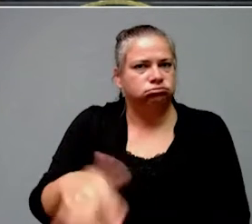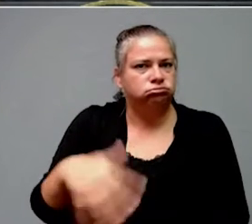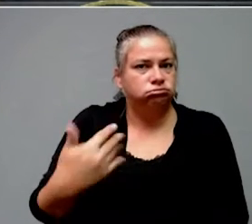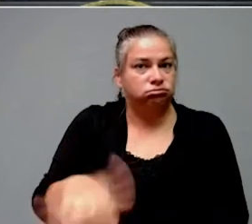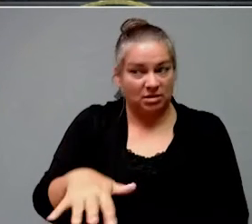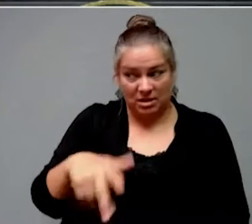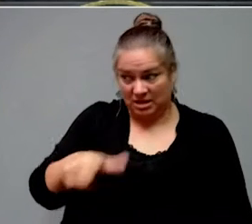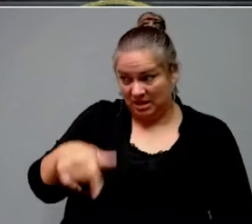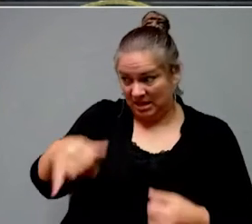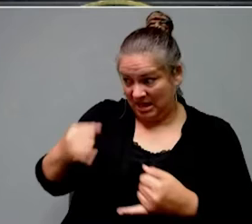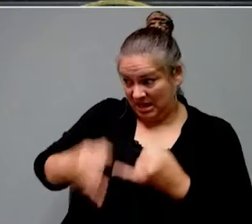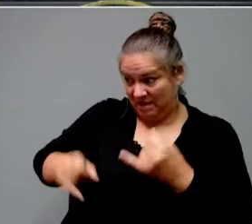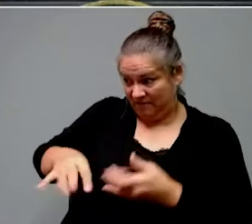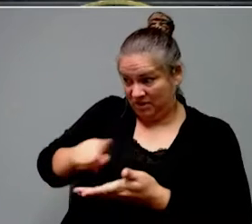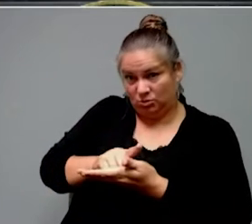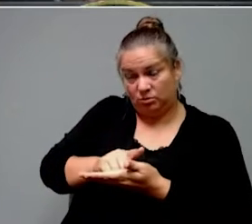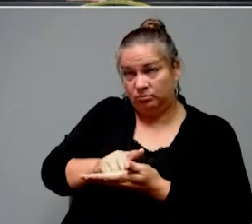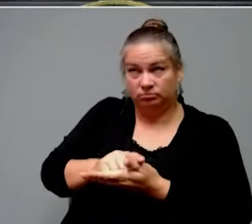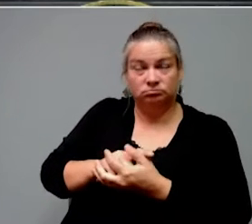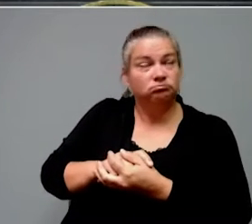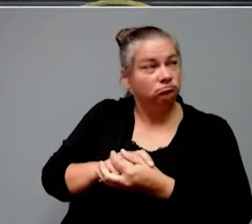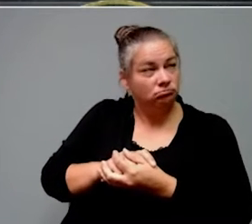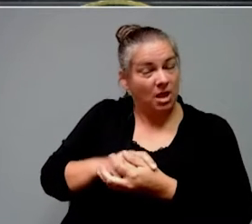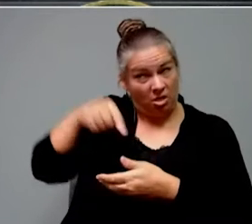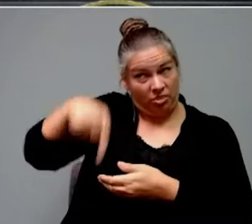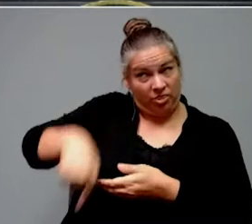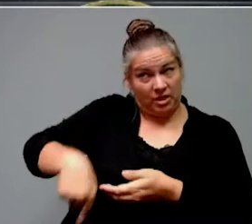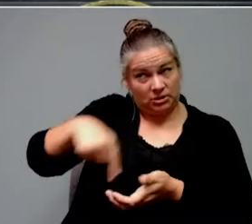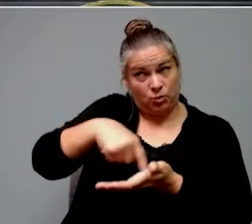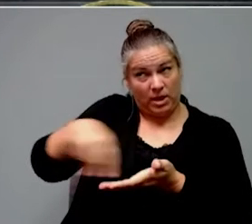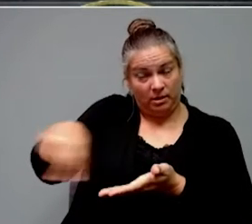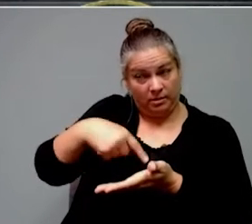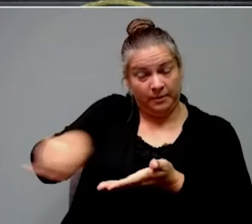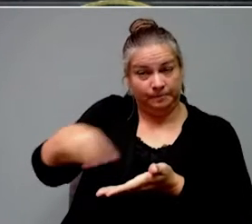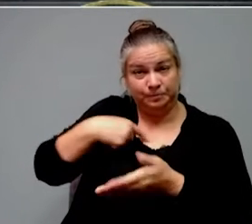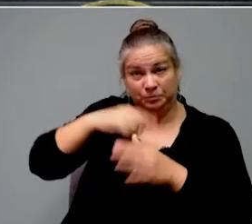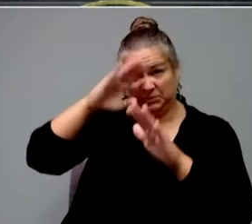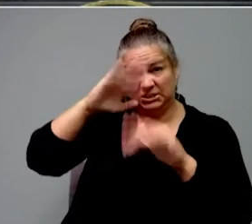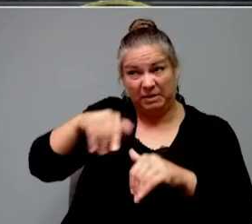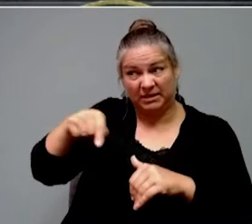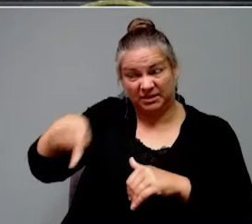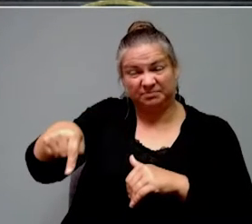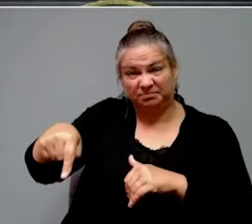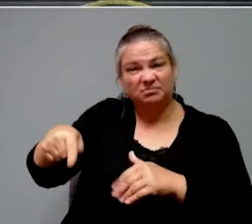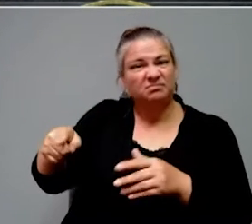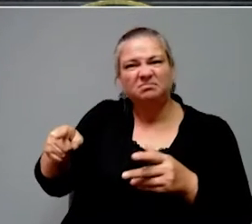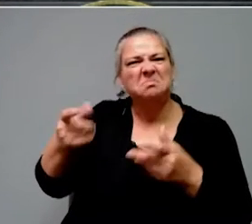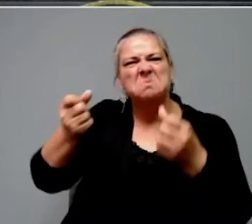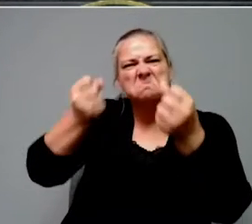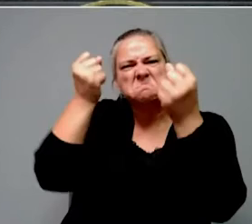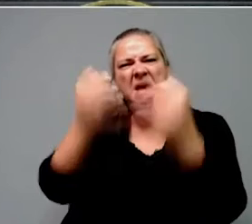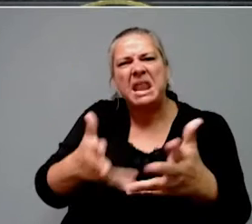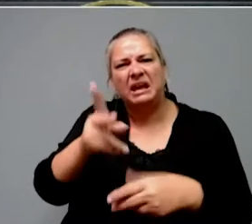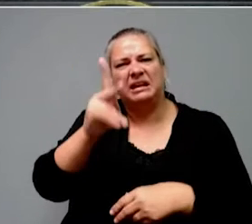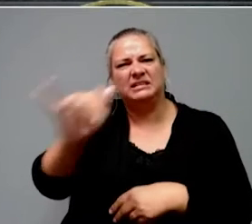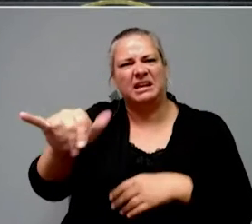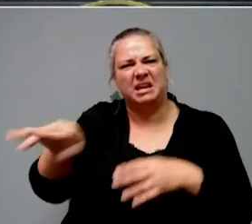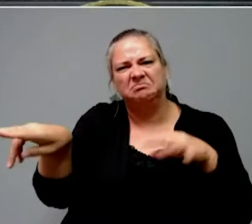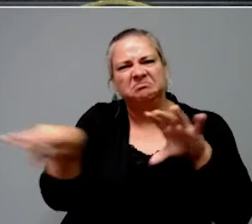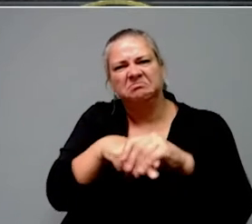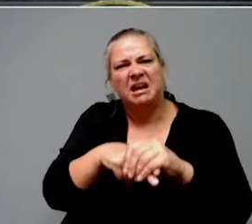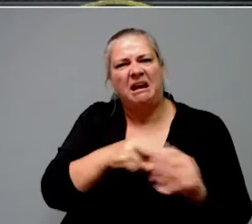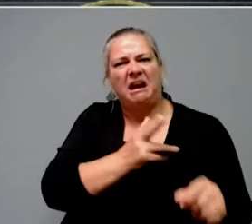by the end of this week, we expect to have more Kentuckians in the hospital battling COVID